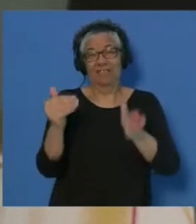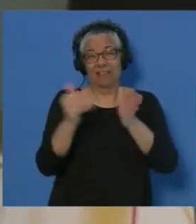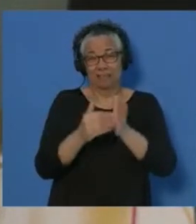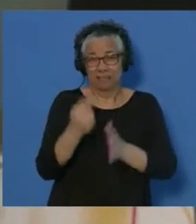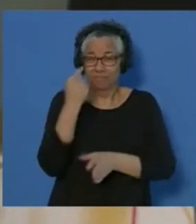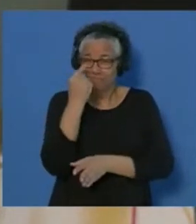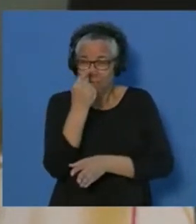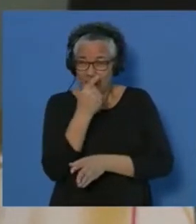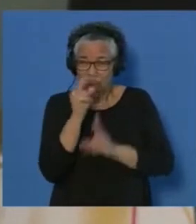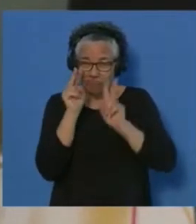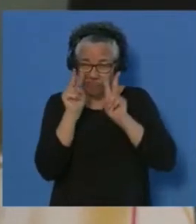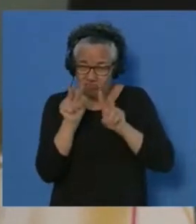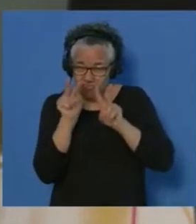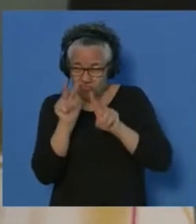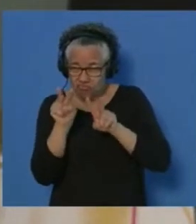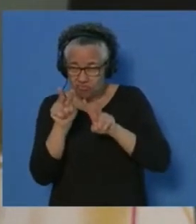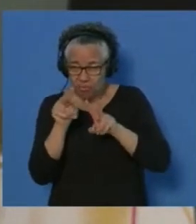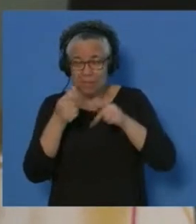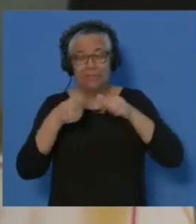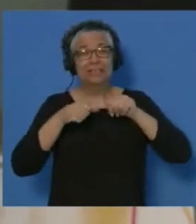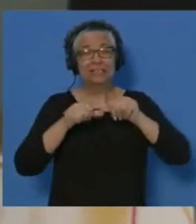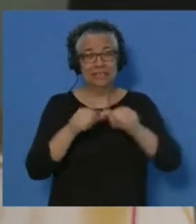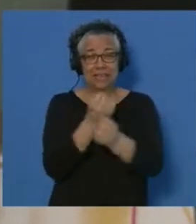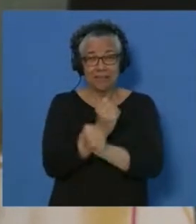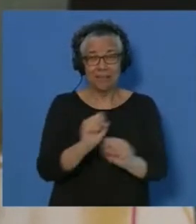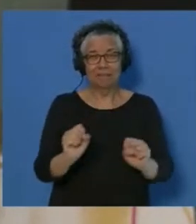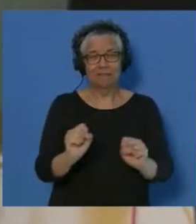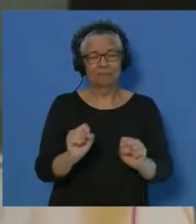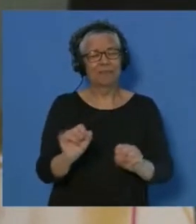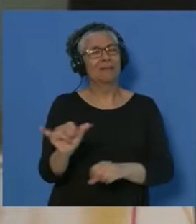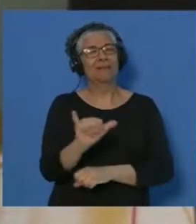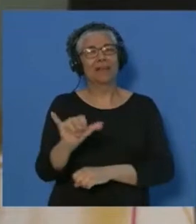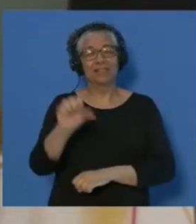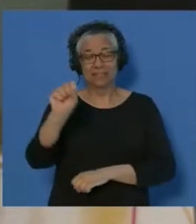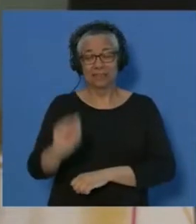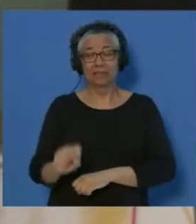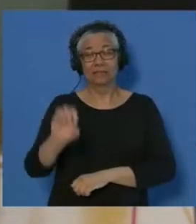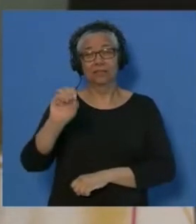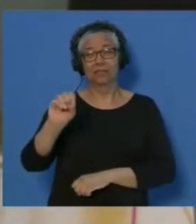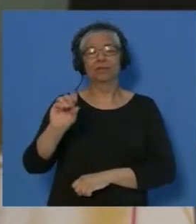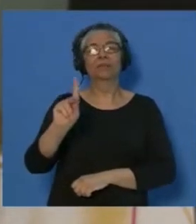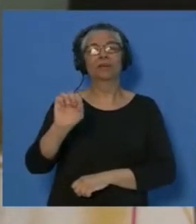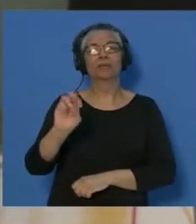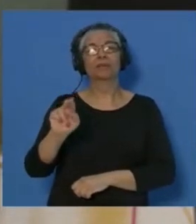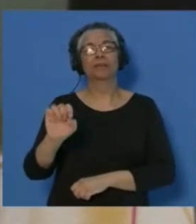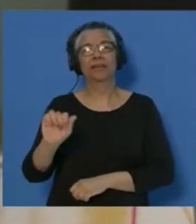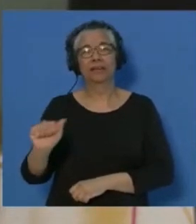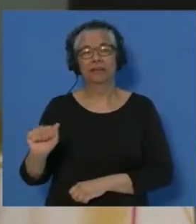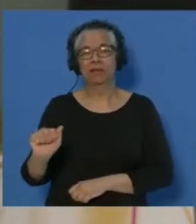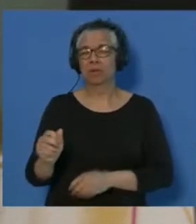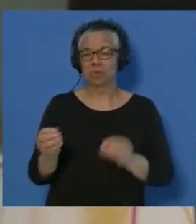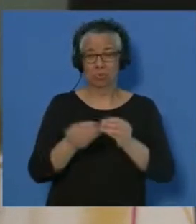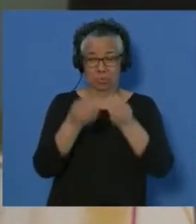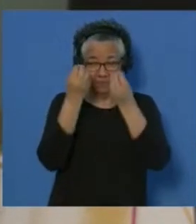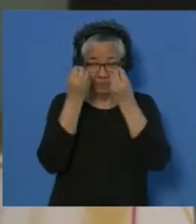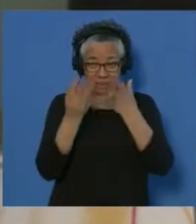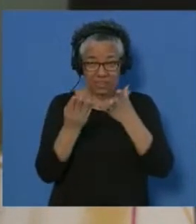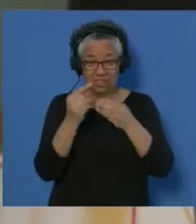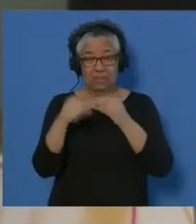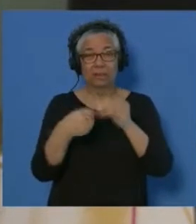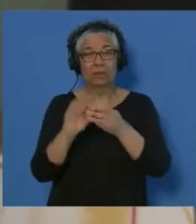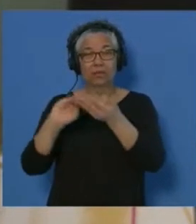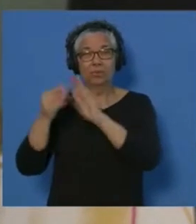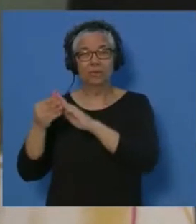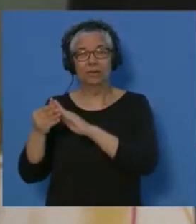As we have seen in other countries such as South Korea, the more information known about the community, the better decisions the population